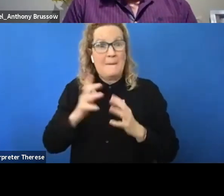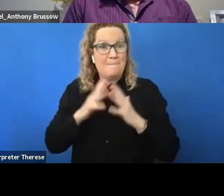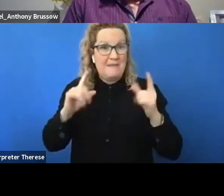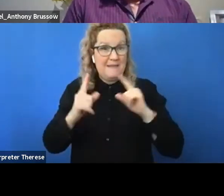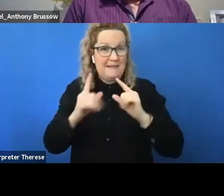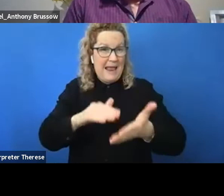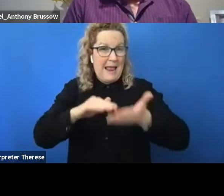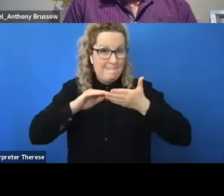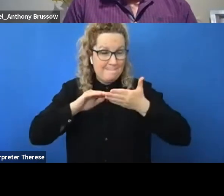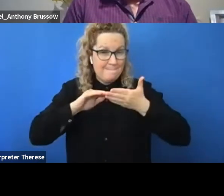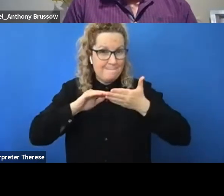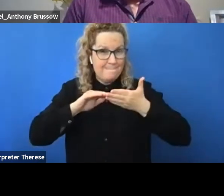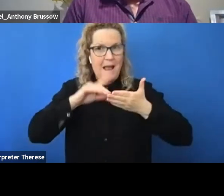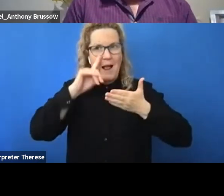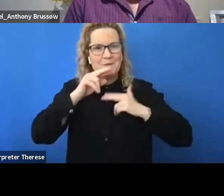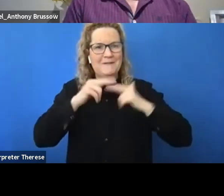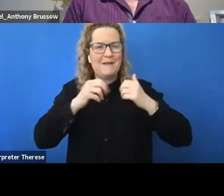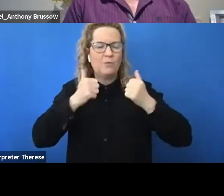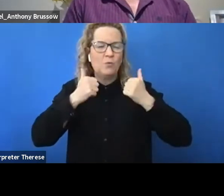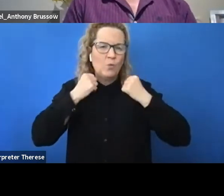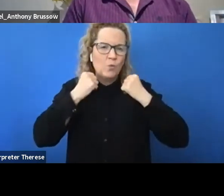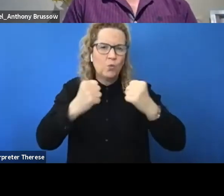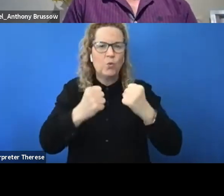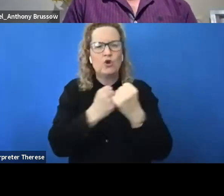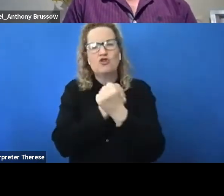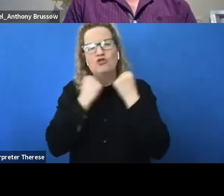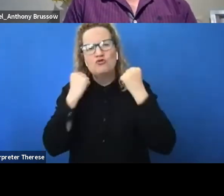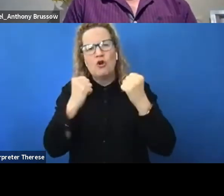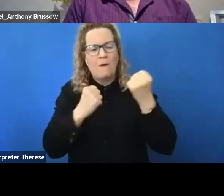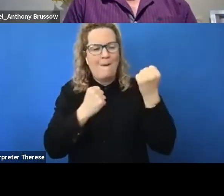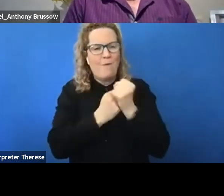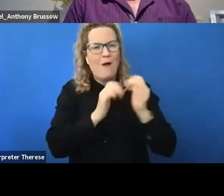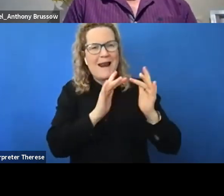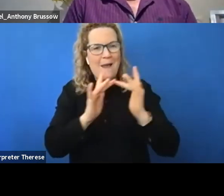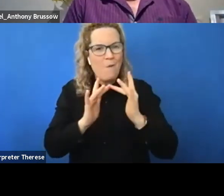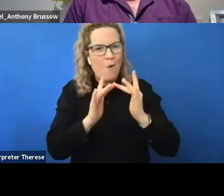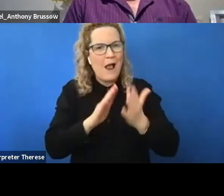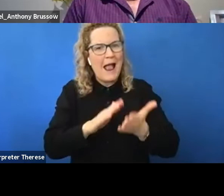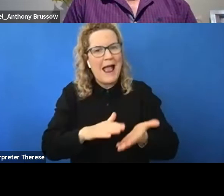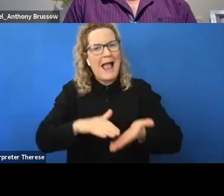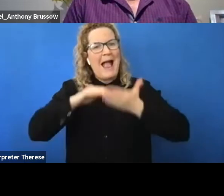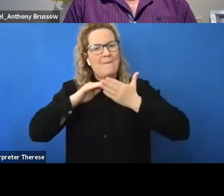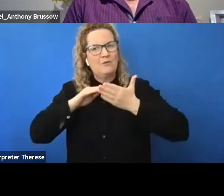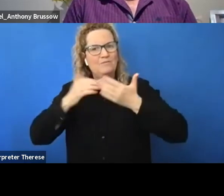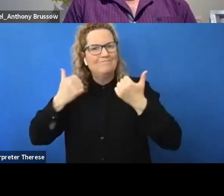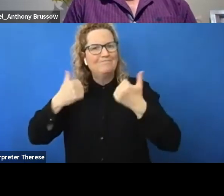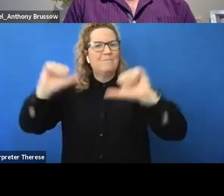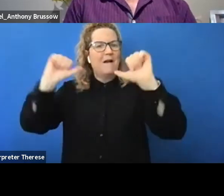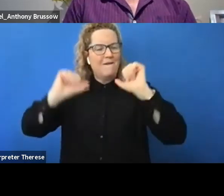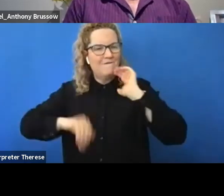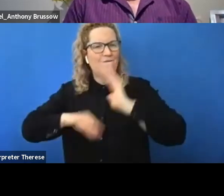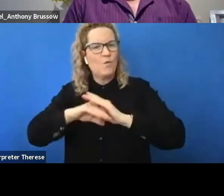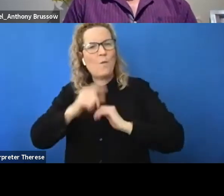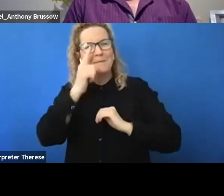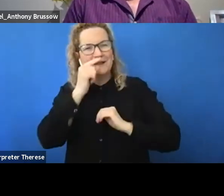able to develop a strong support network, which was able to help me reach my full potentially, and more importantly, has helped me in